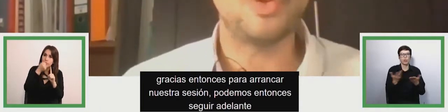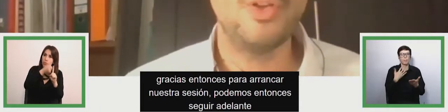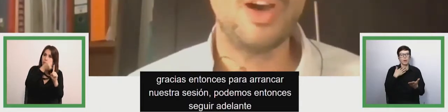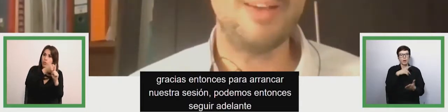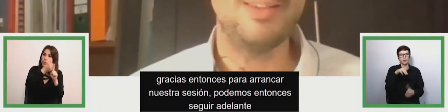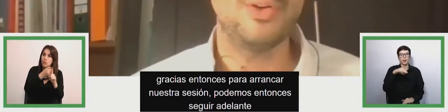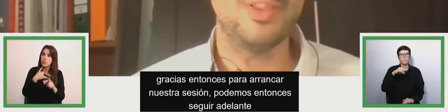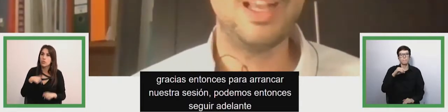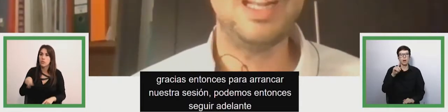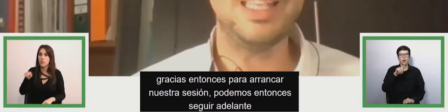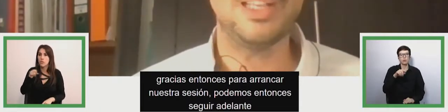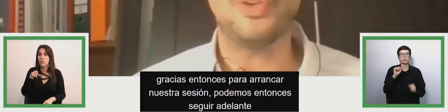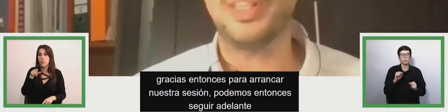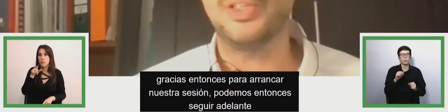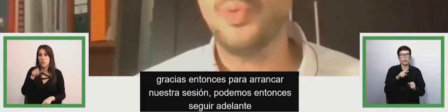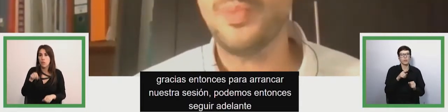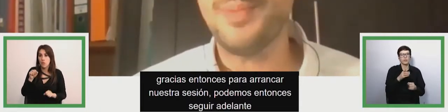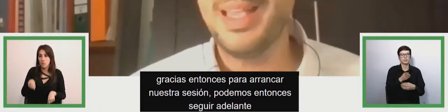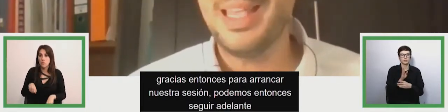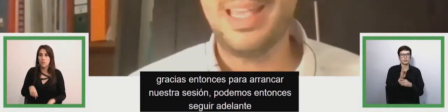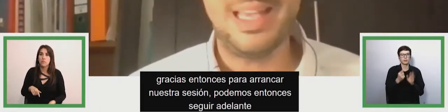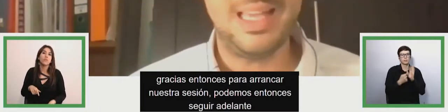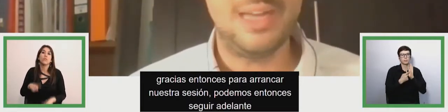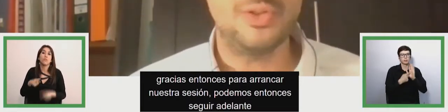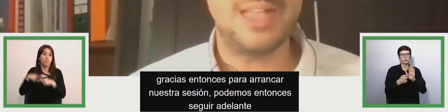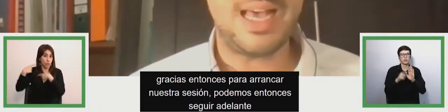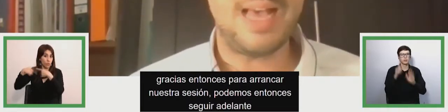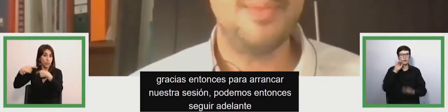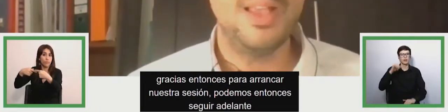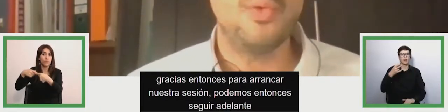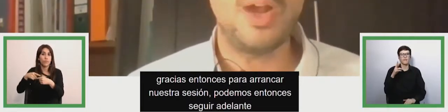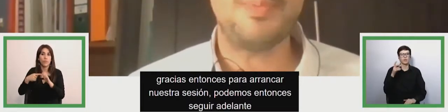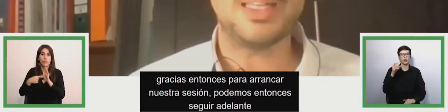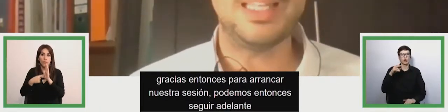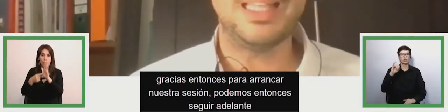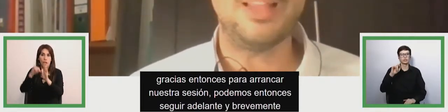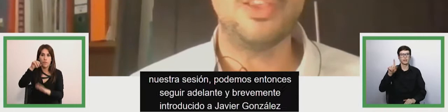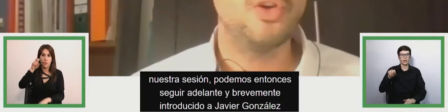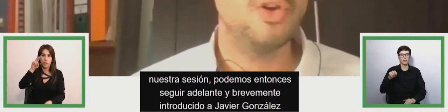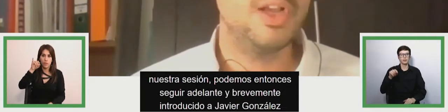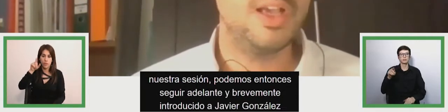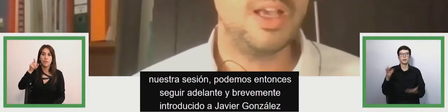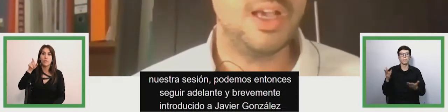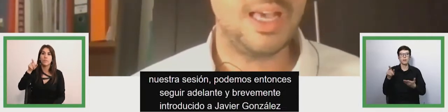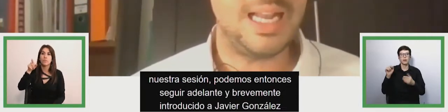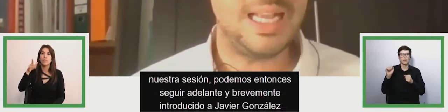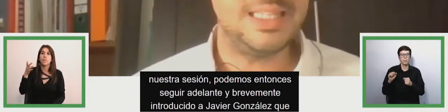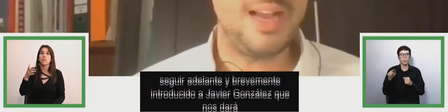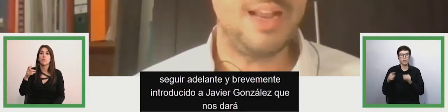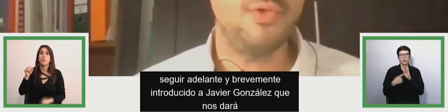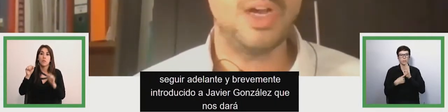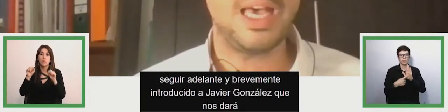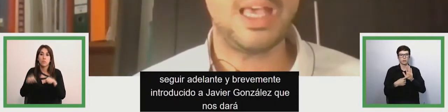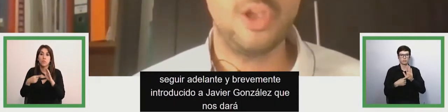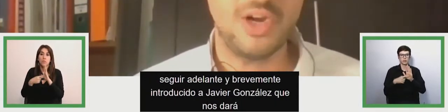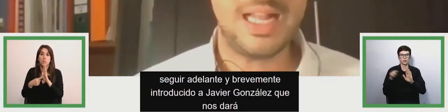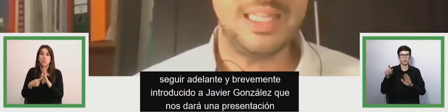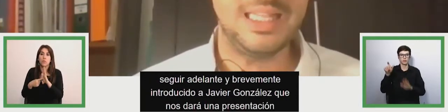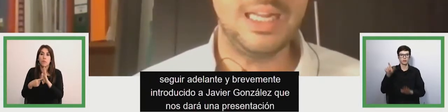who will give us a presentation relative to regional of Global Education Monitoring,